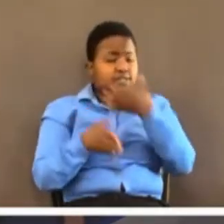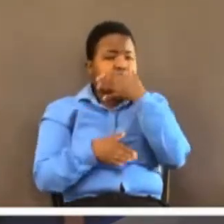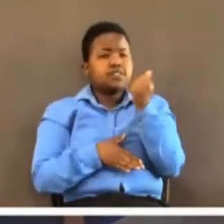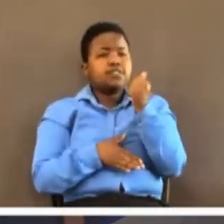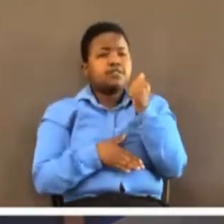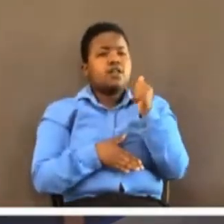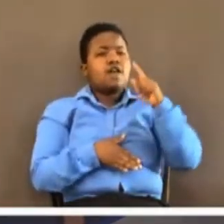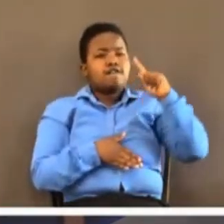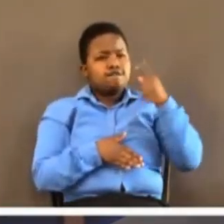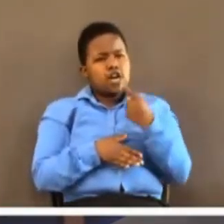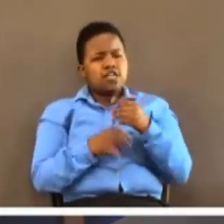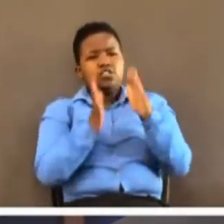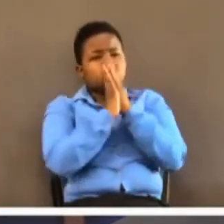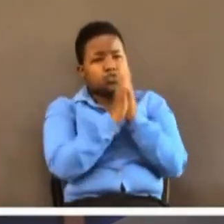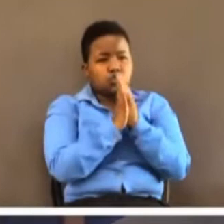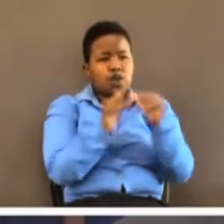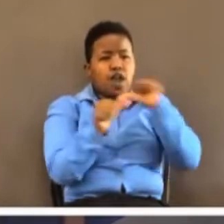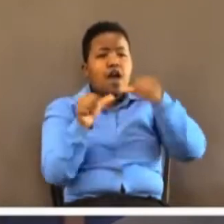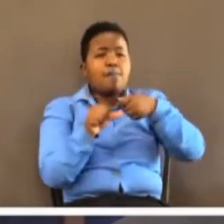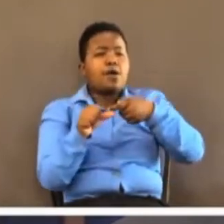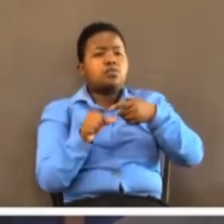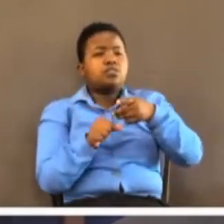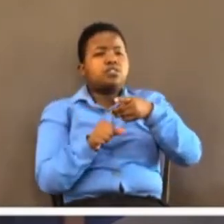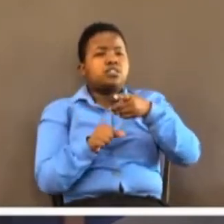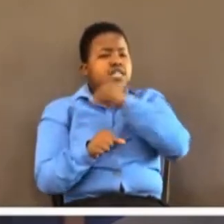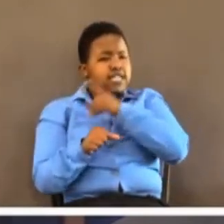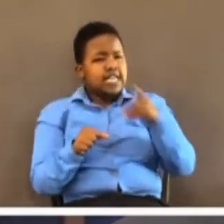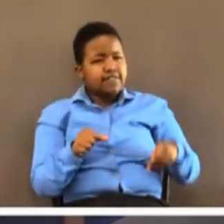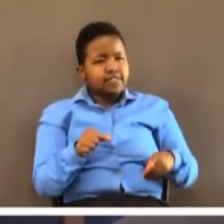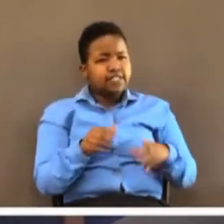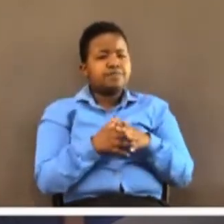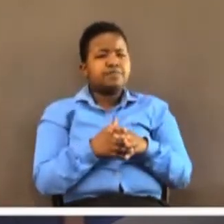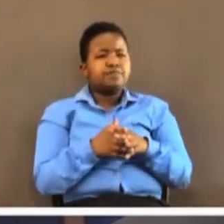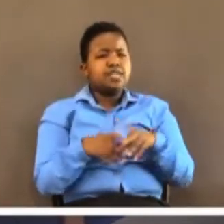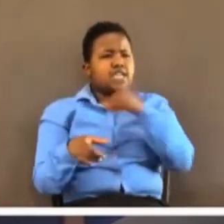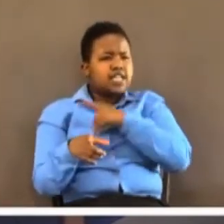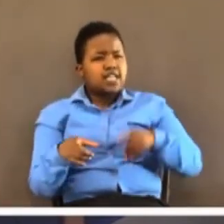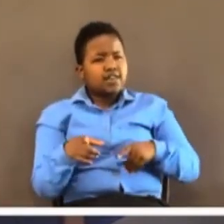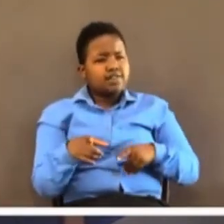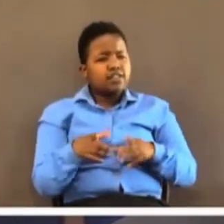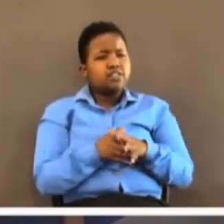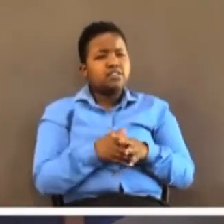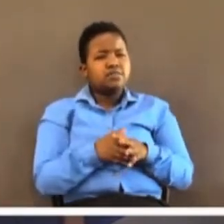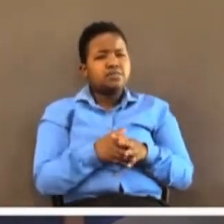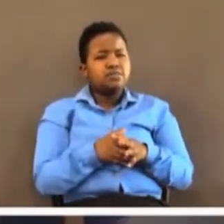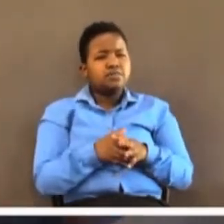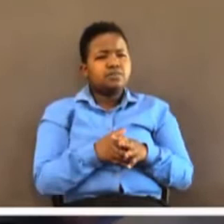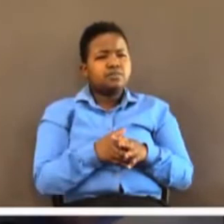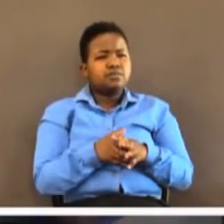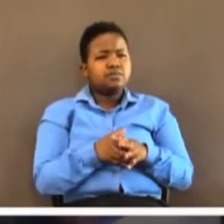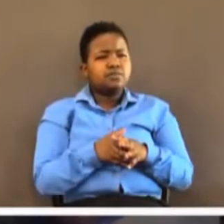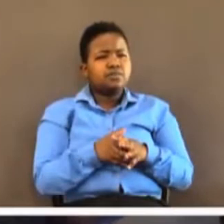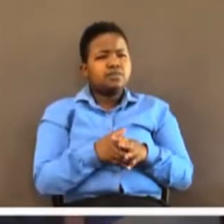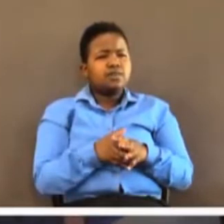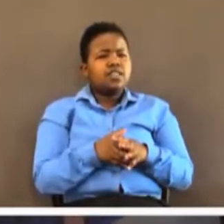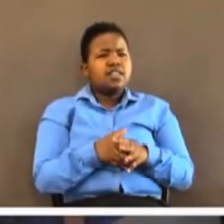Now the first story is David. It's the story of David in 1 Samuel chapter 17. Now when he was sent by his father